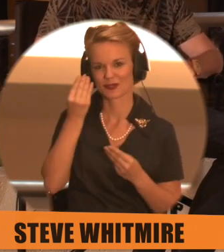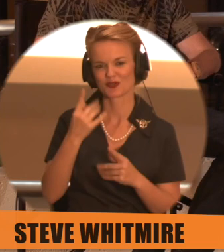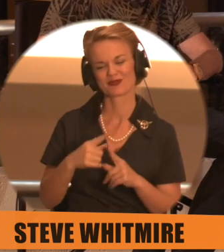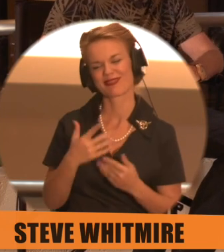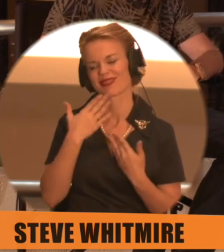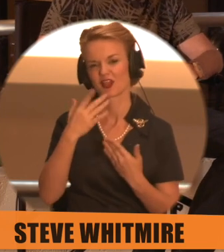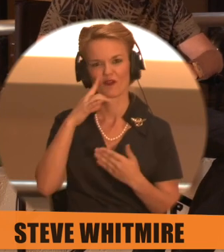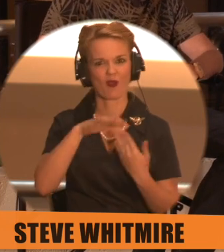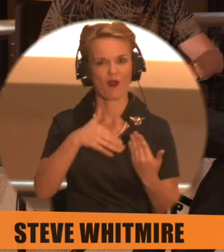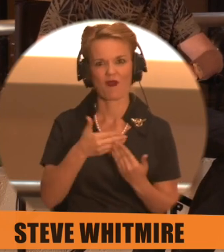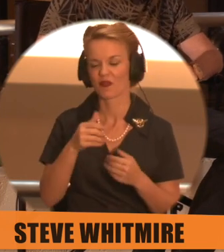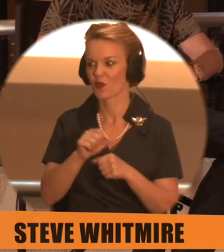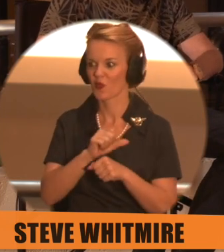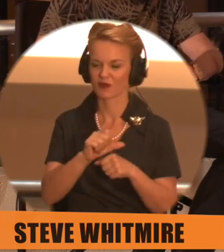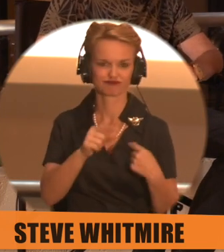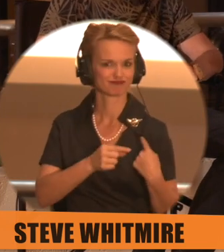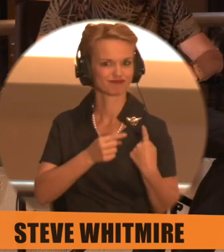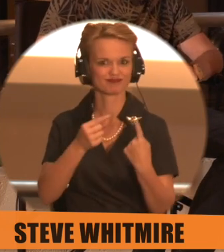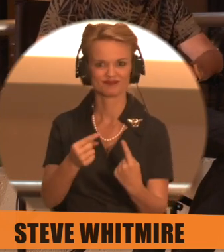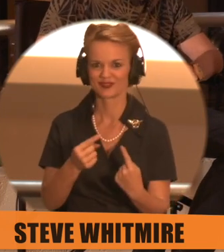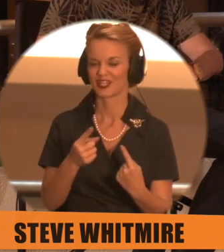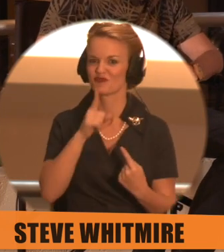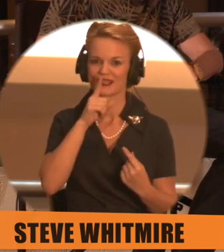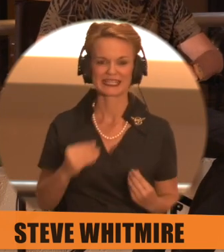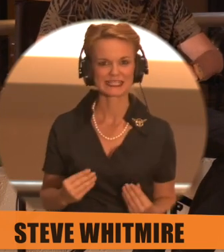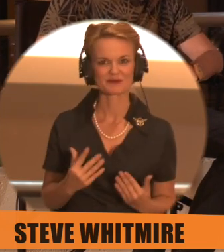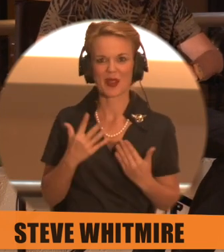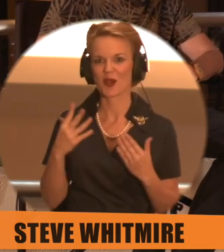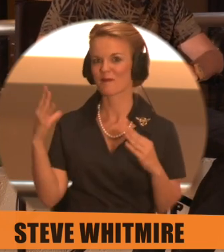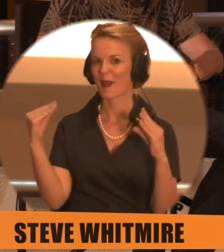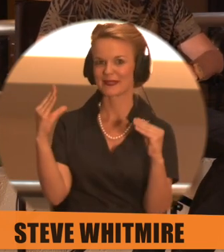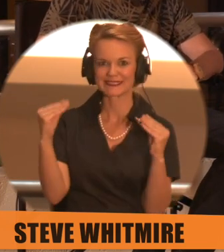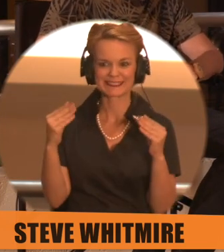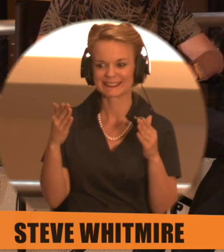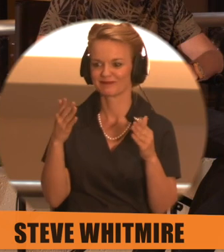and for inspiring us as puppeteers, us as consumers of media, as family.